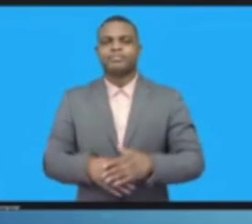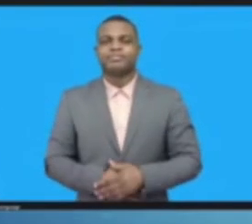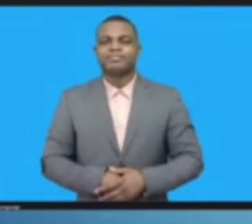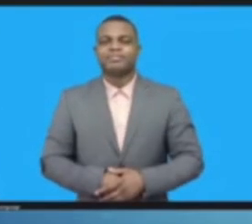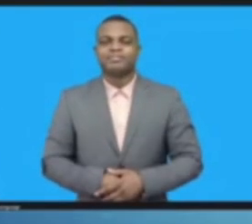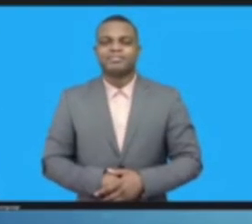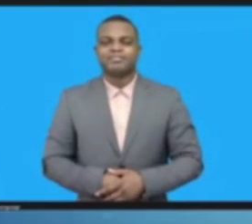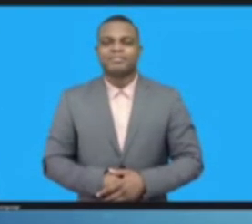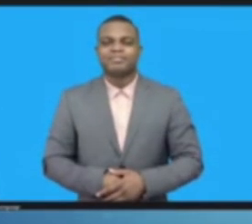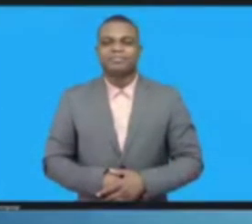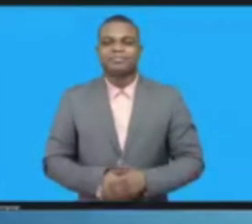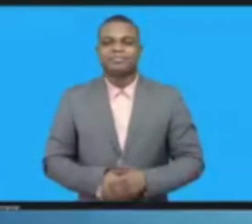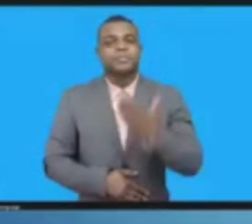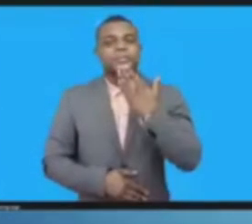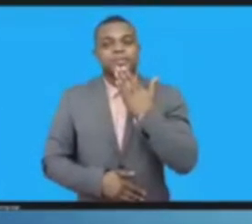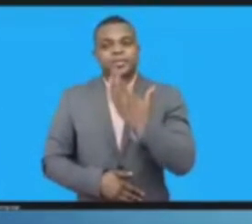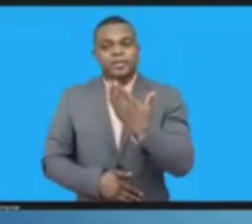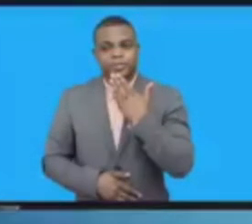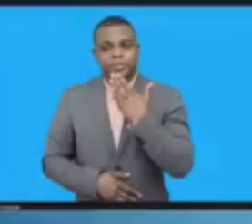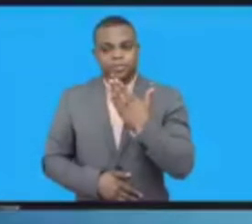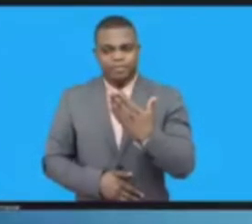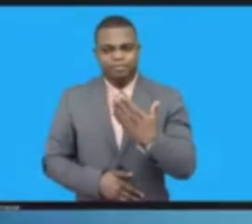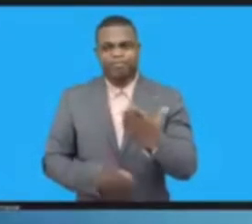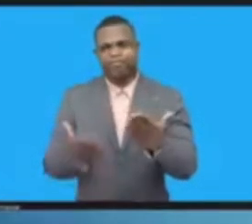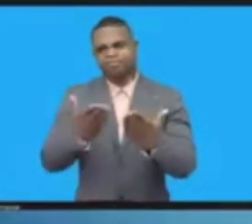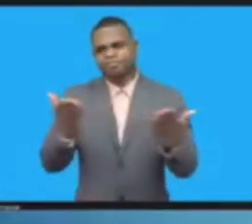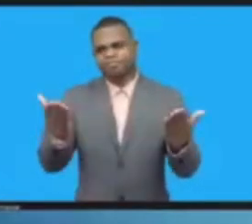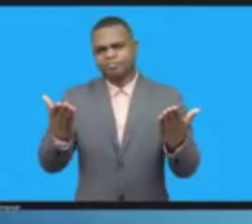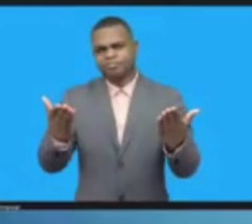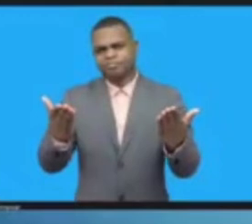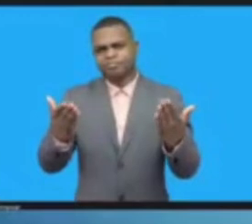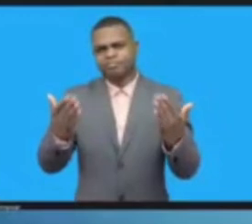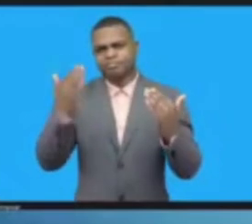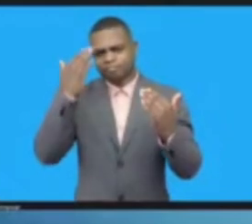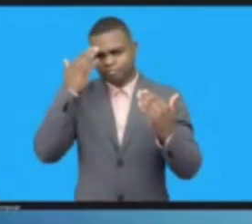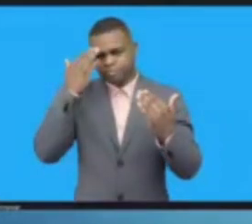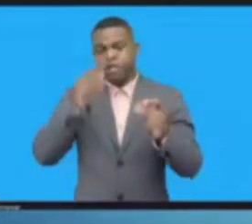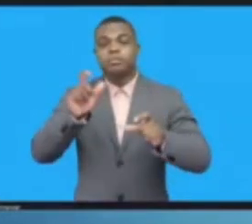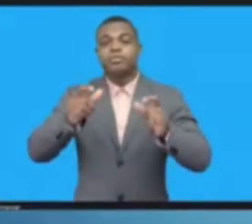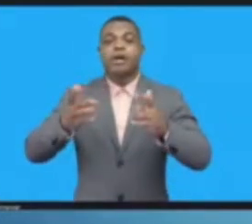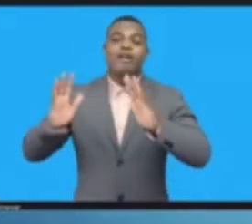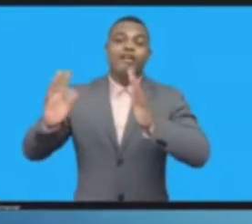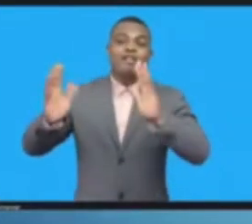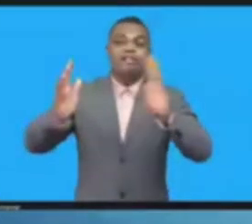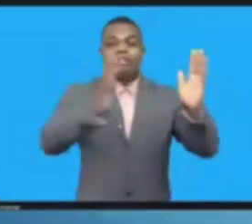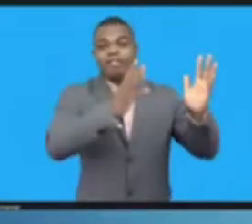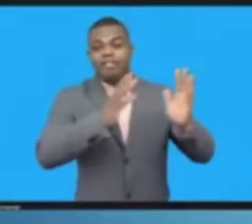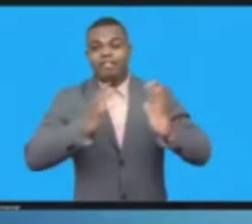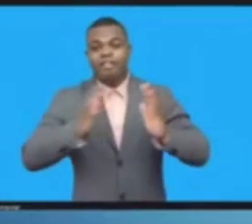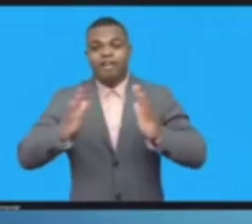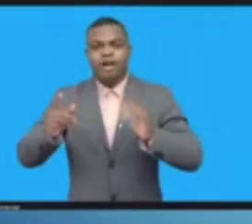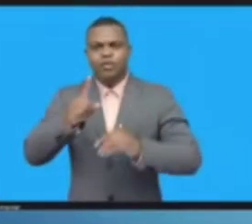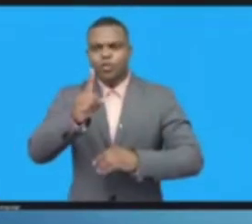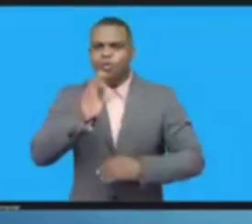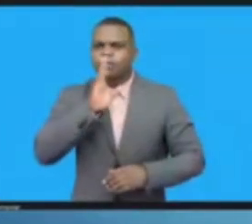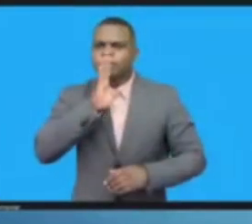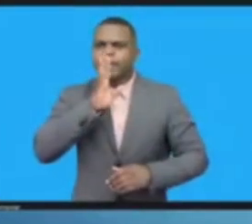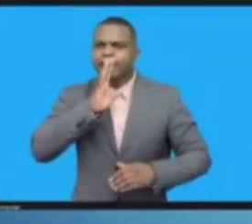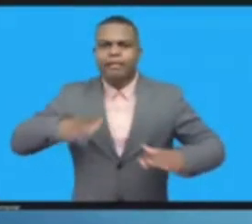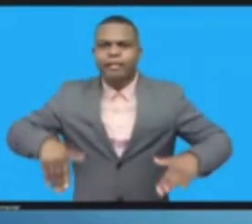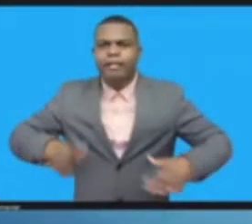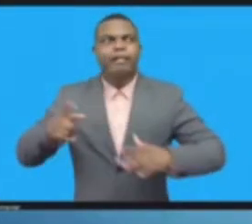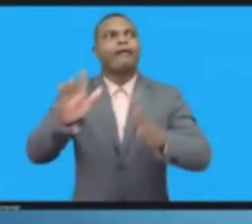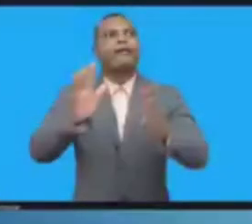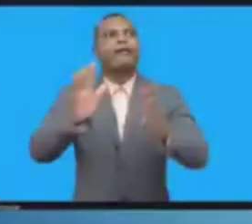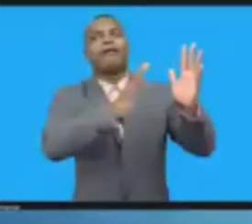a good time to just sit down because it won't get any better than that. I really appreciated Lili's remarks